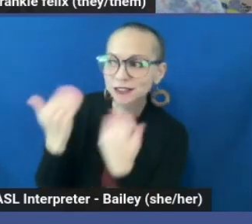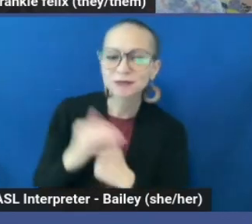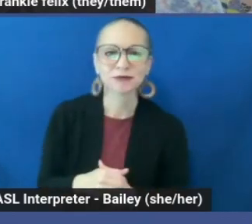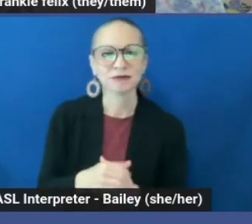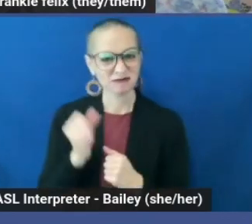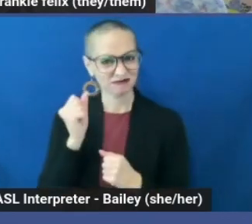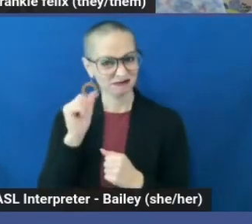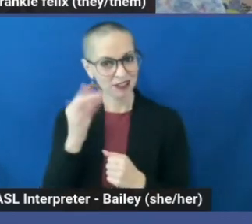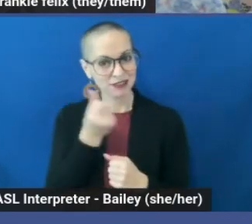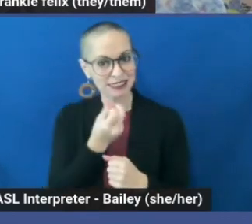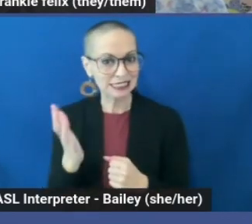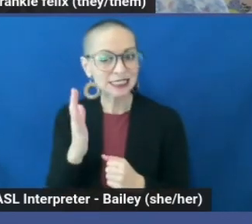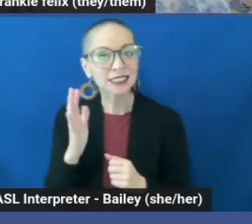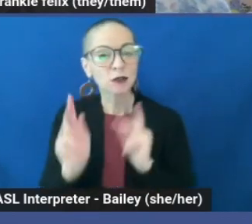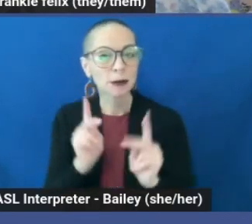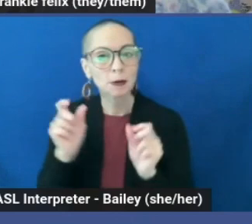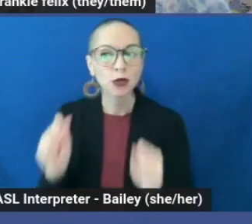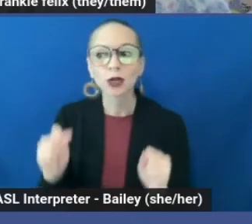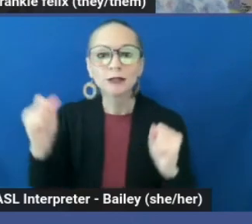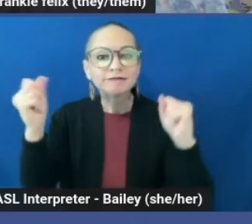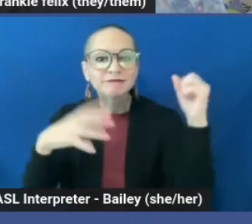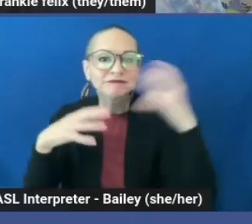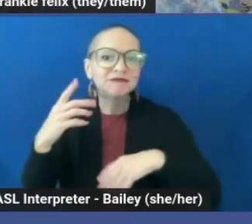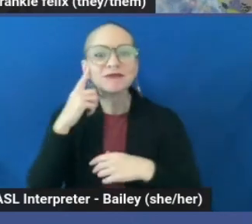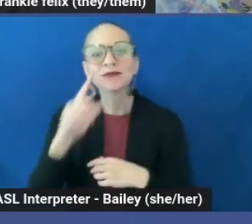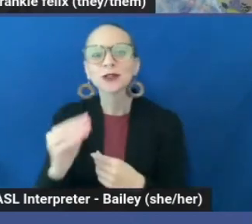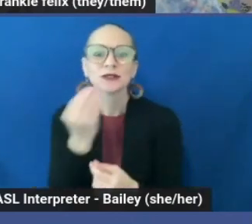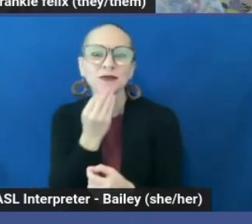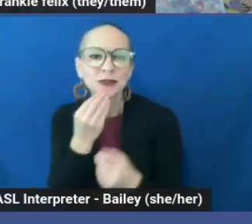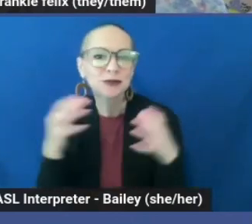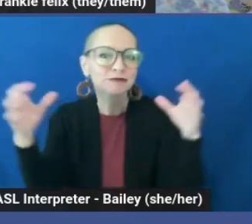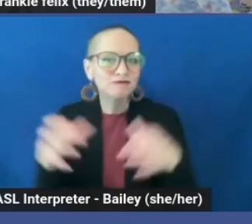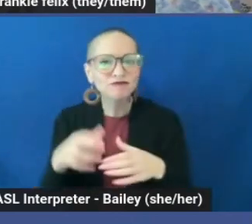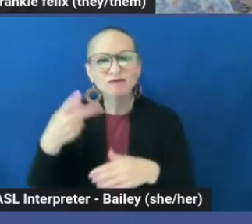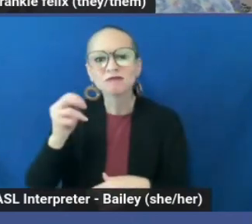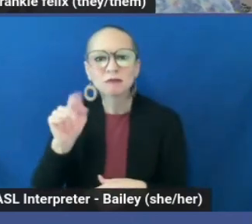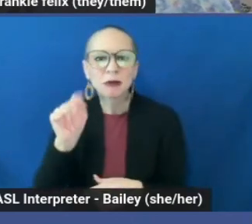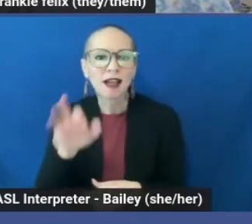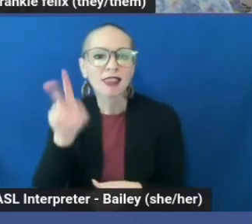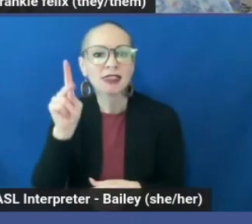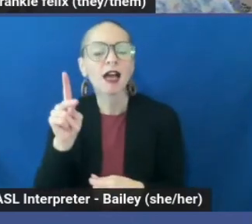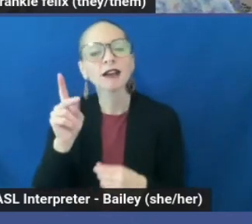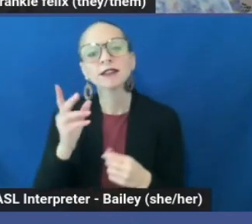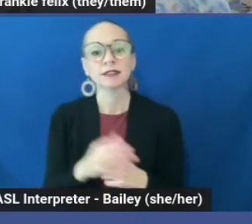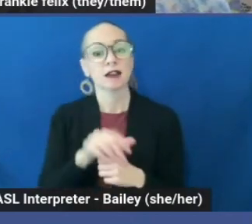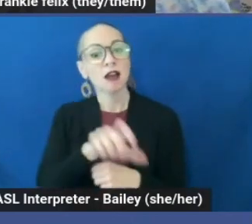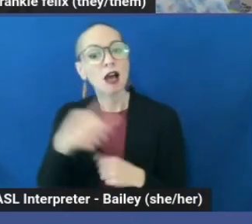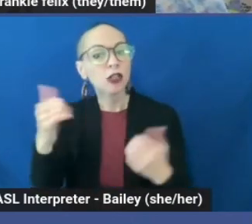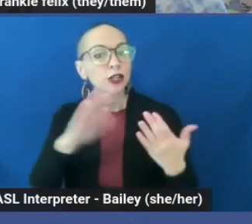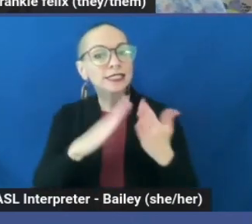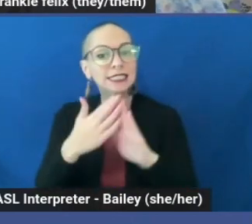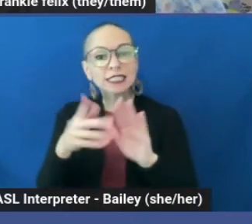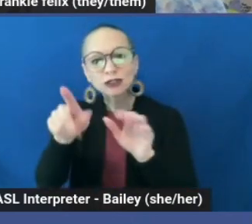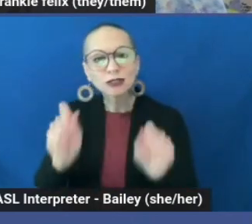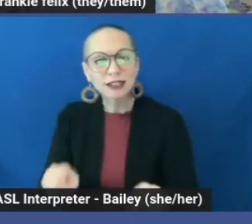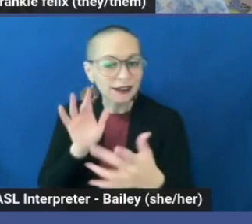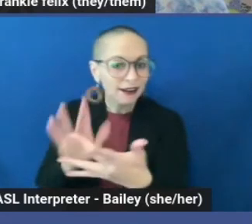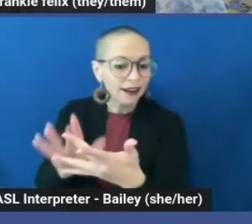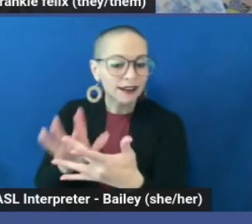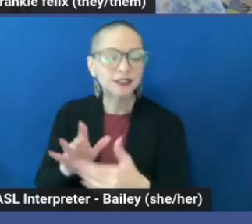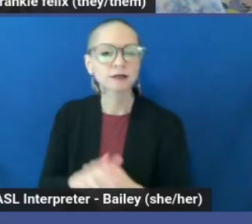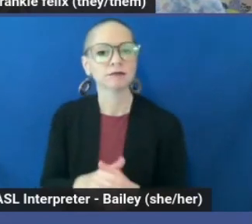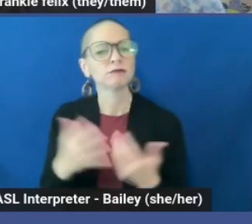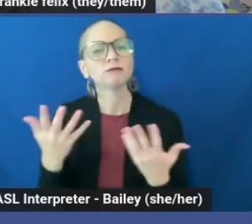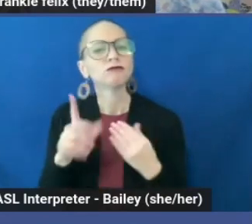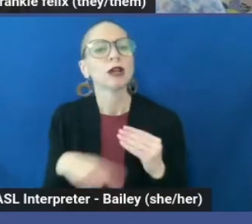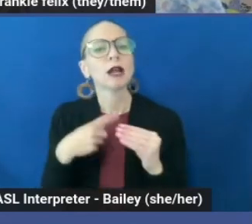people, could you host a potluck? Get those conversations started. Are there other reachable cities with communities you can connect to? What